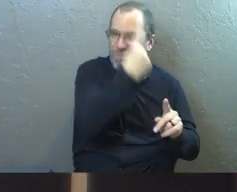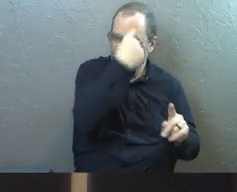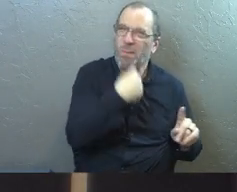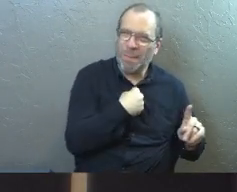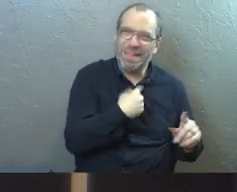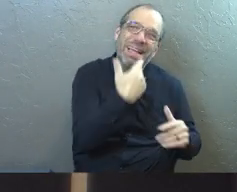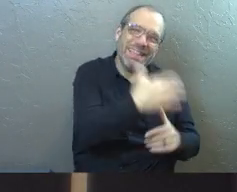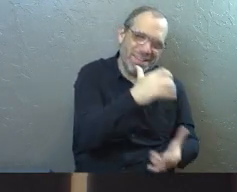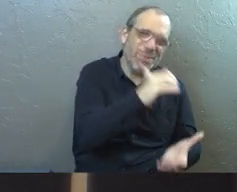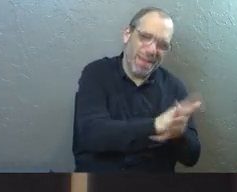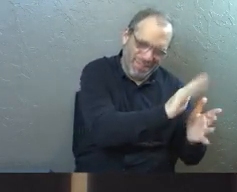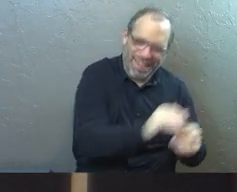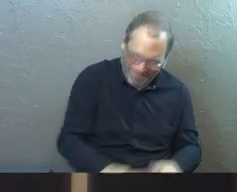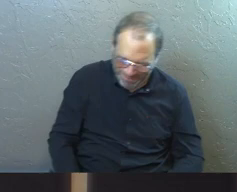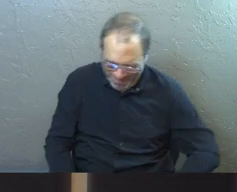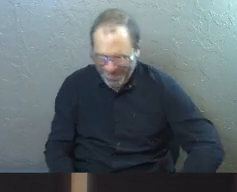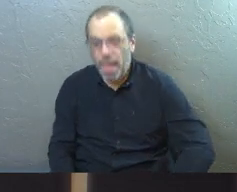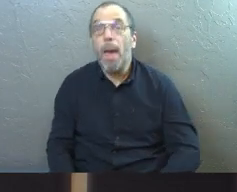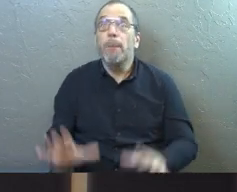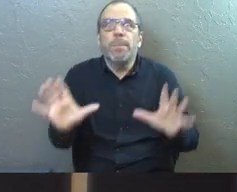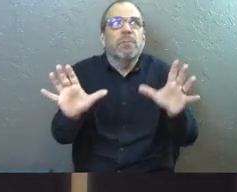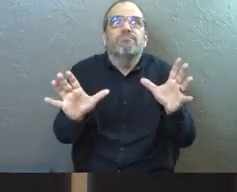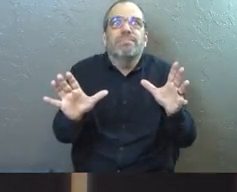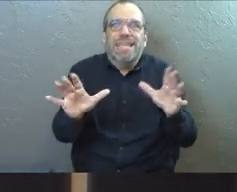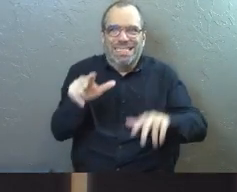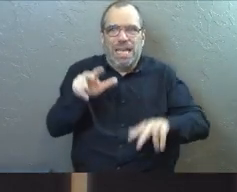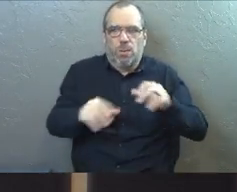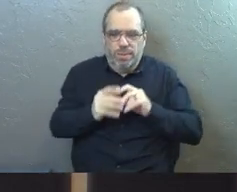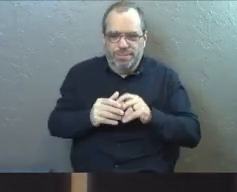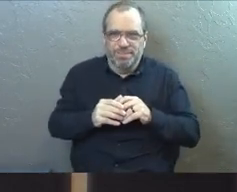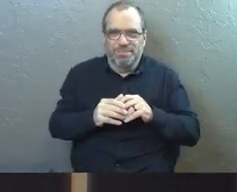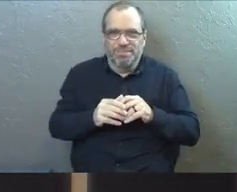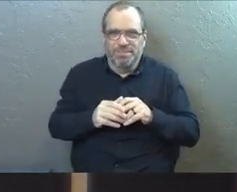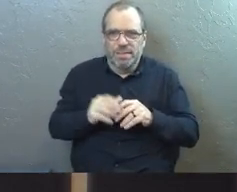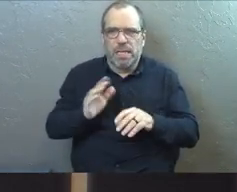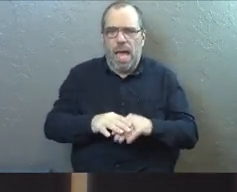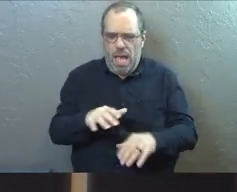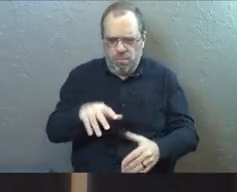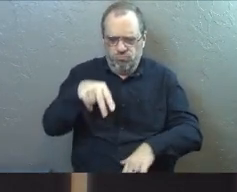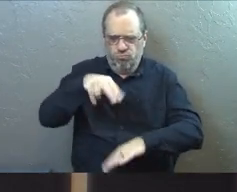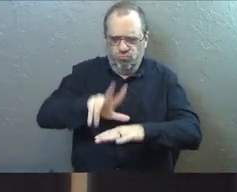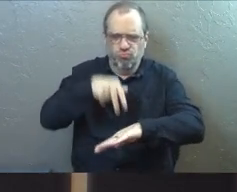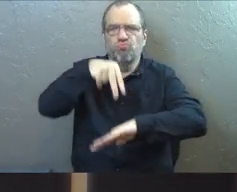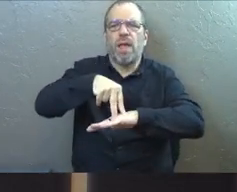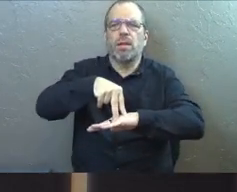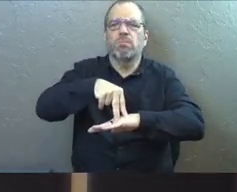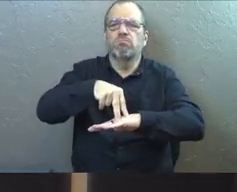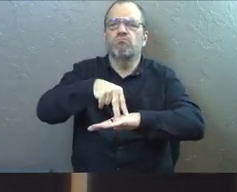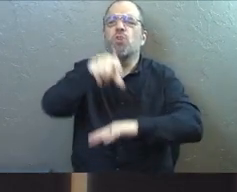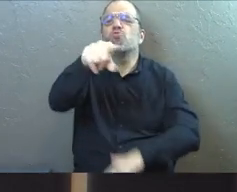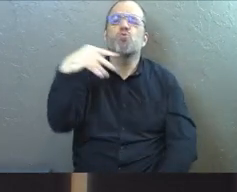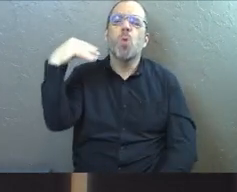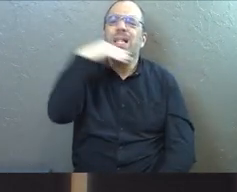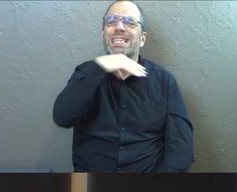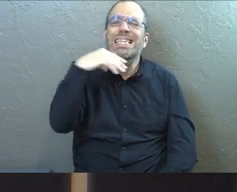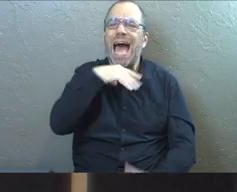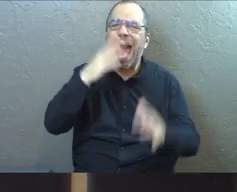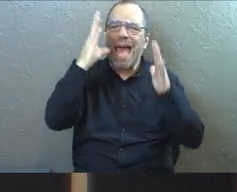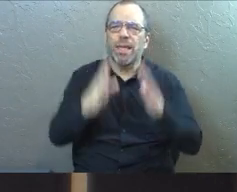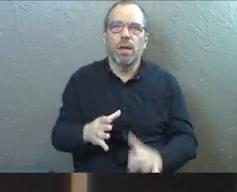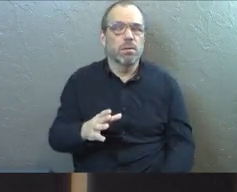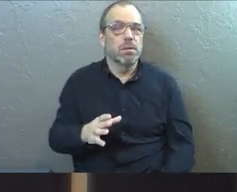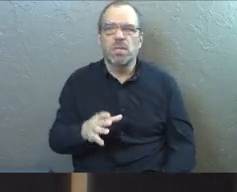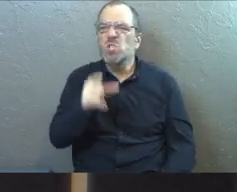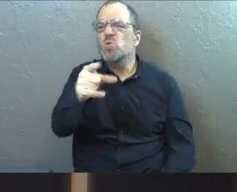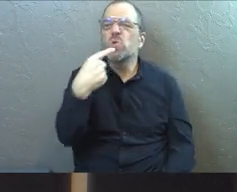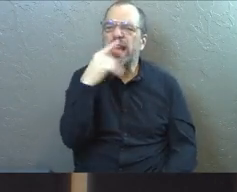thanks, babe. But this is an awkward moment where they kind of stand up and they challenge Jesus in this moment. They call him a liar. That's